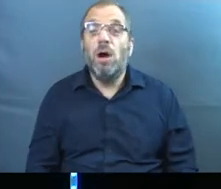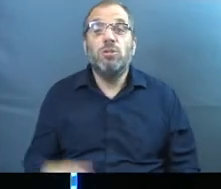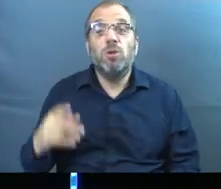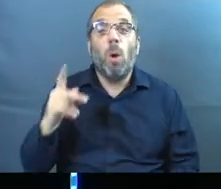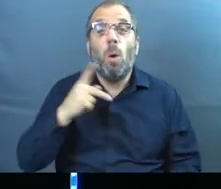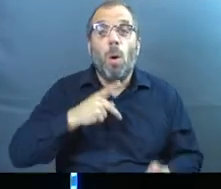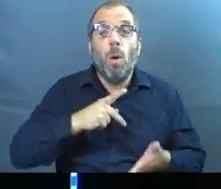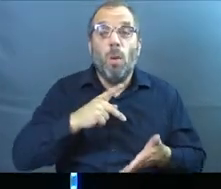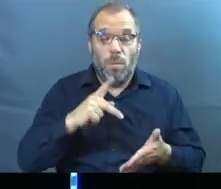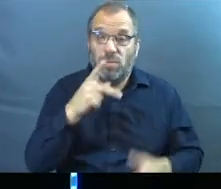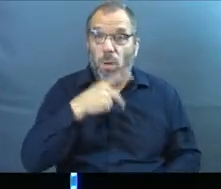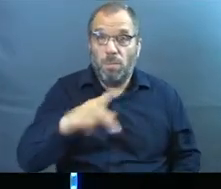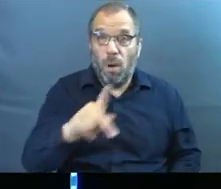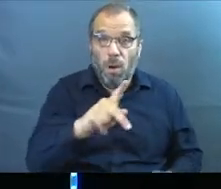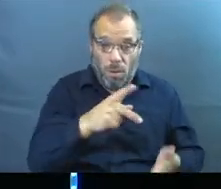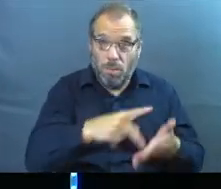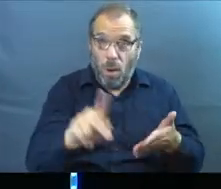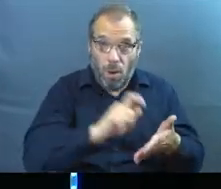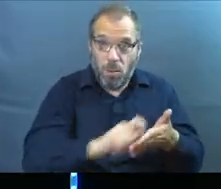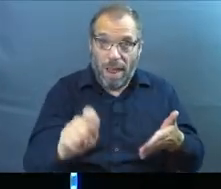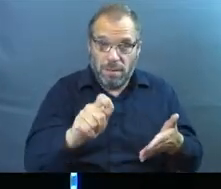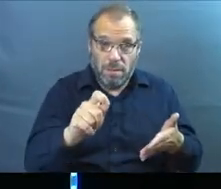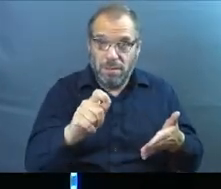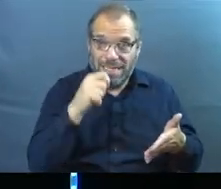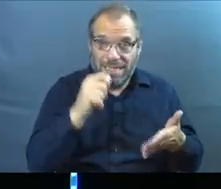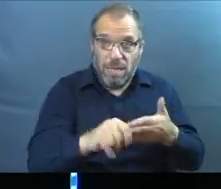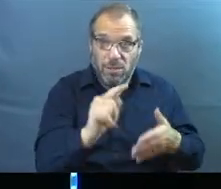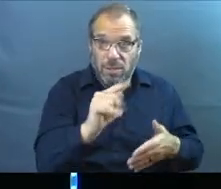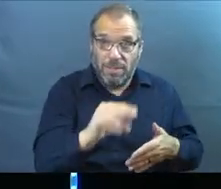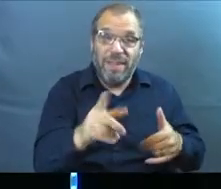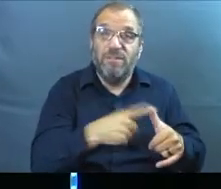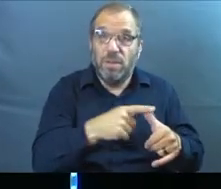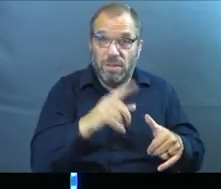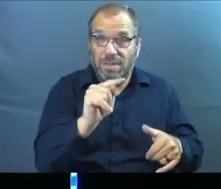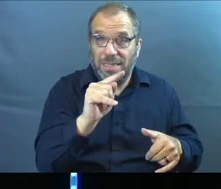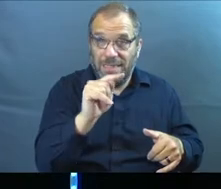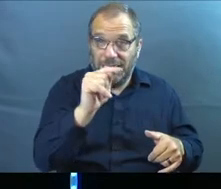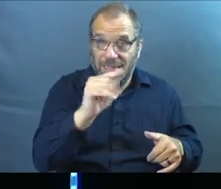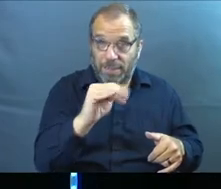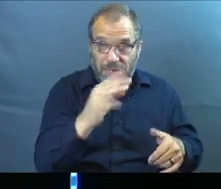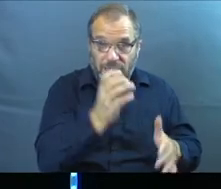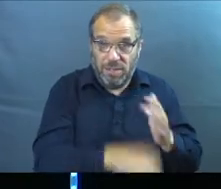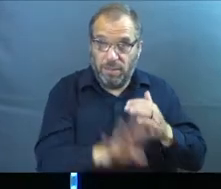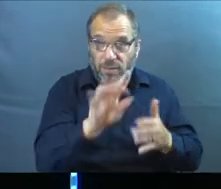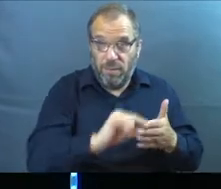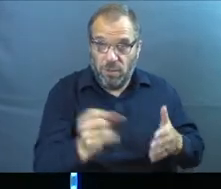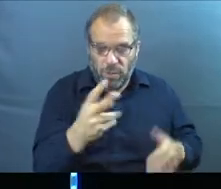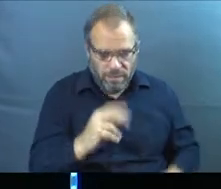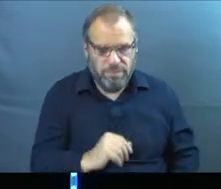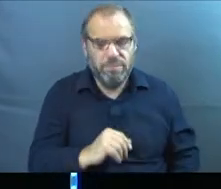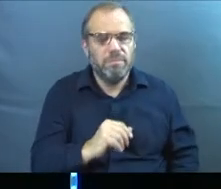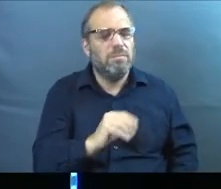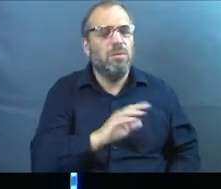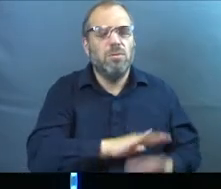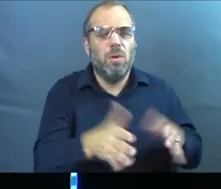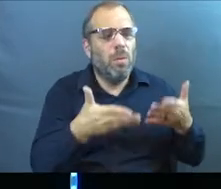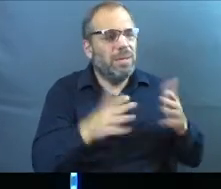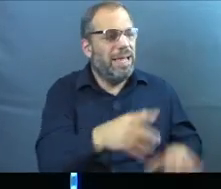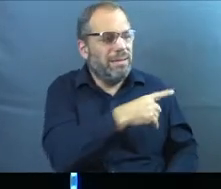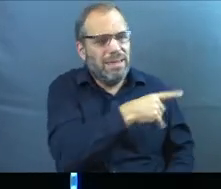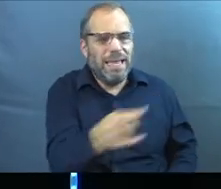And so Paul writes these letters to Timothy. And in 1 Timothy, he says this to him, 1 Timothy 4, 12. Timothy, don't let